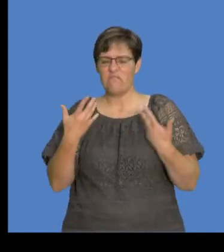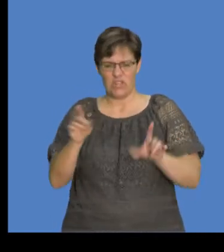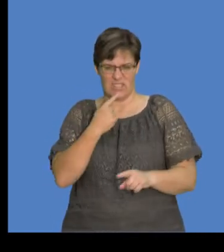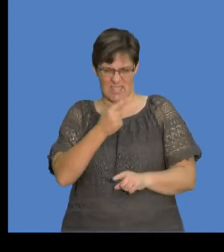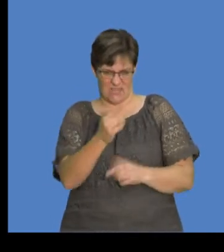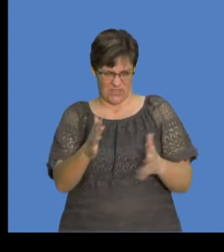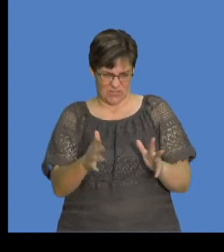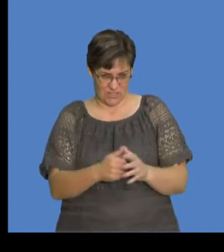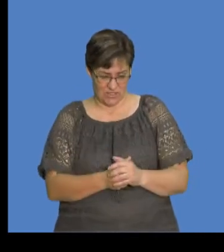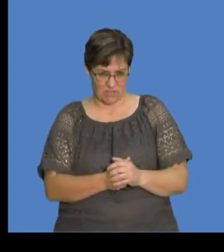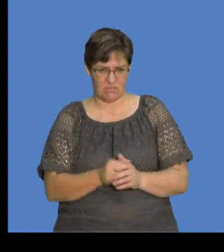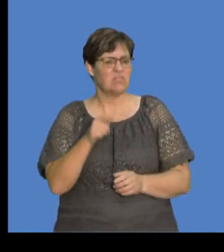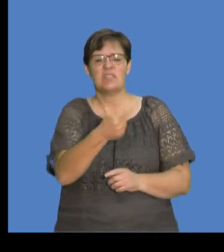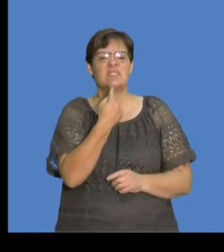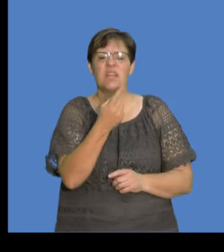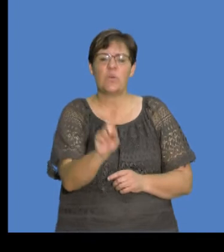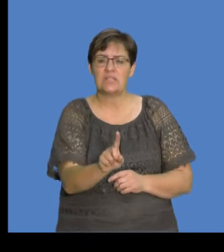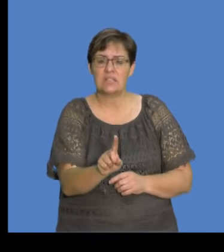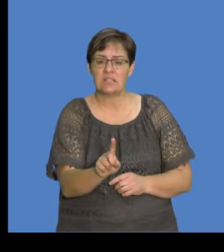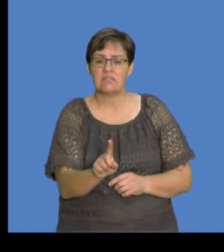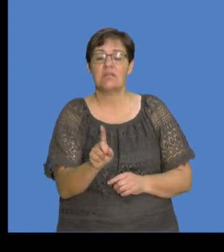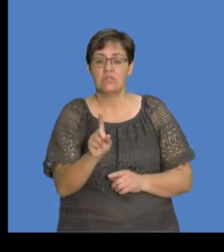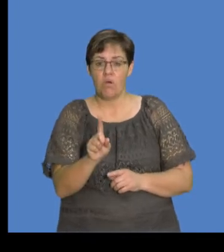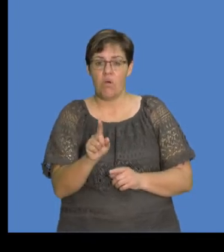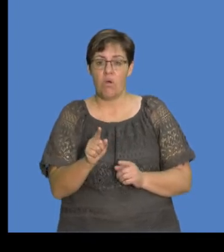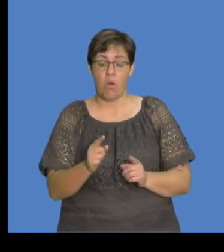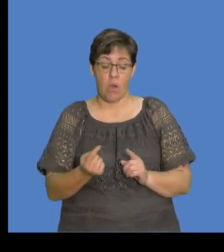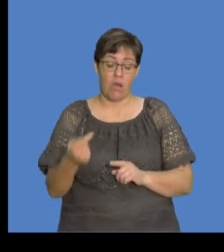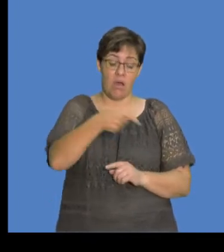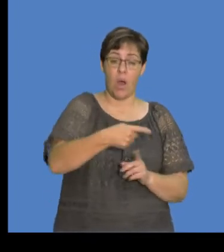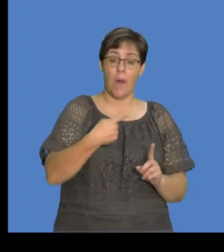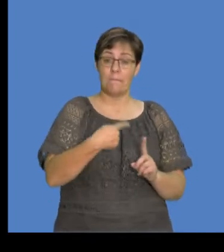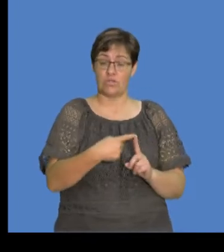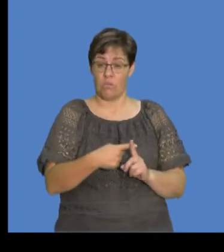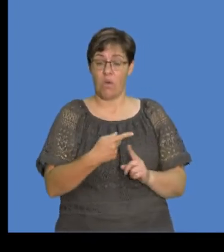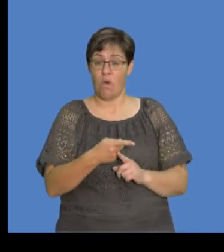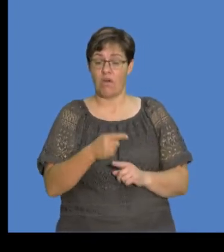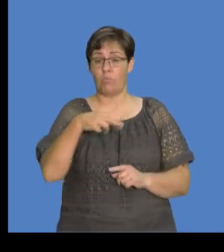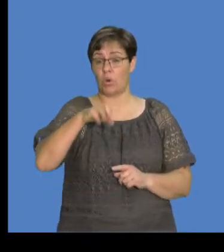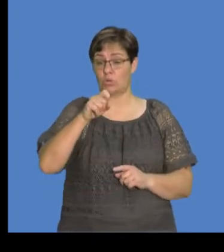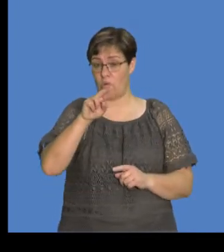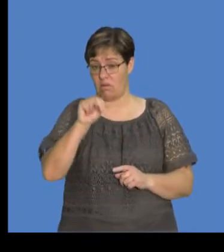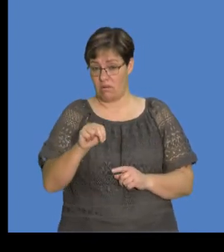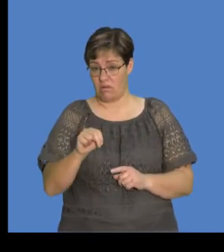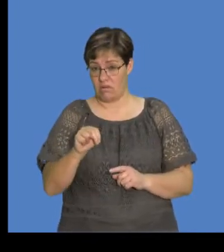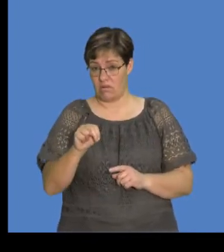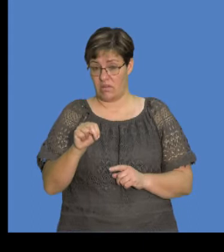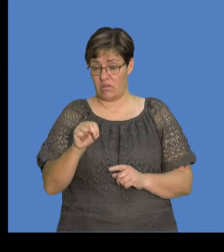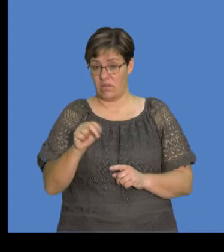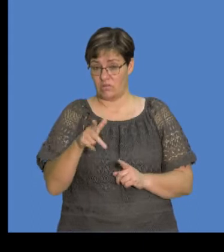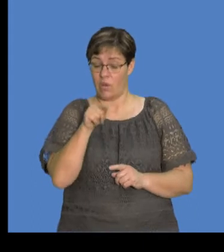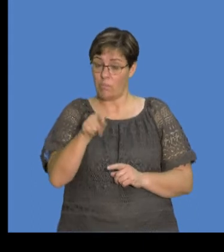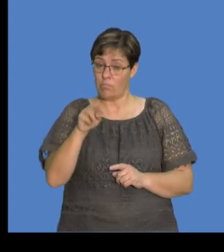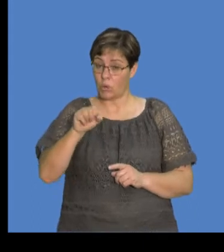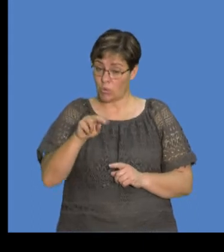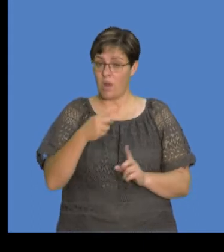spoke about that briefly. What does that say to us? It says the corresponding positive charge of the proton, okay? So the proton